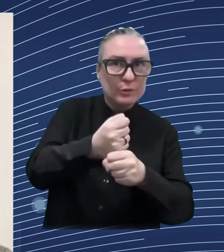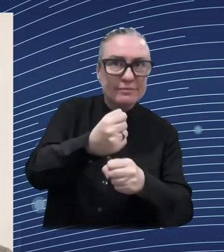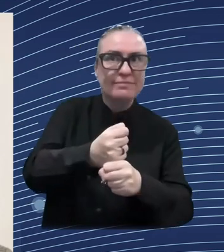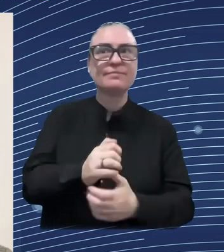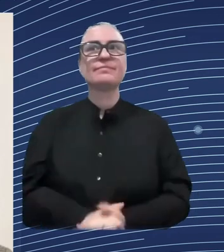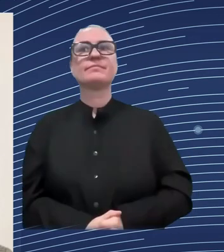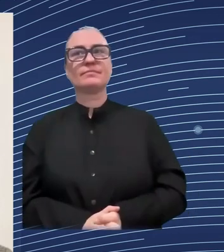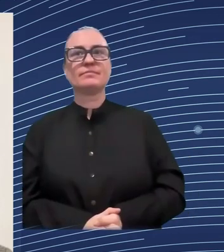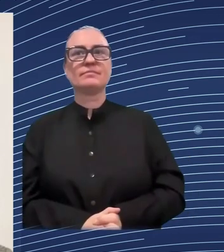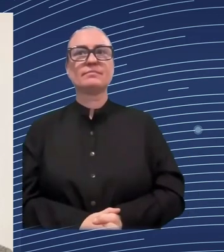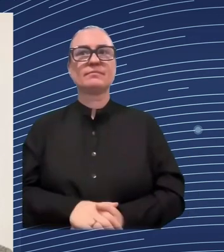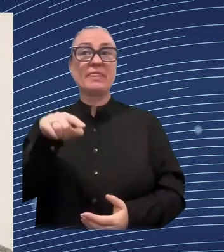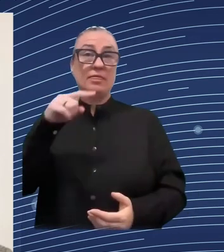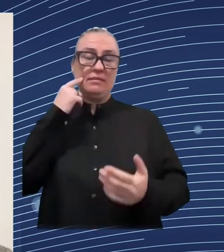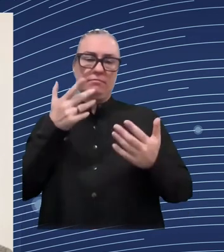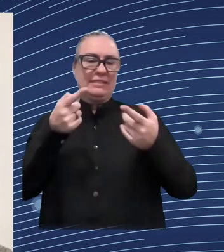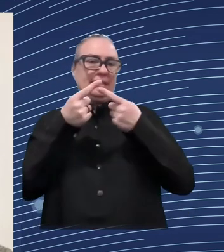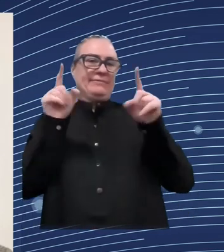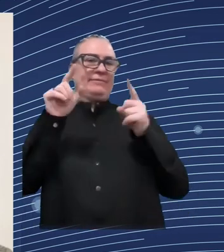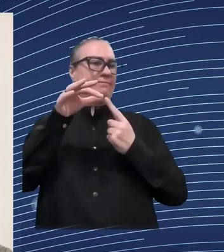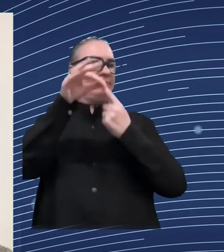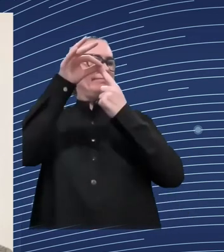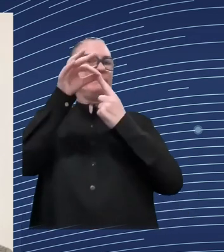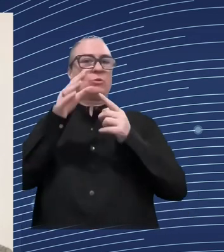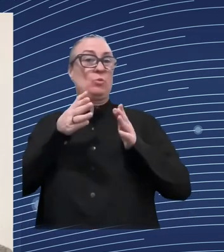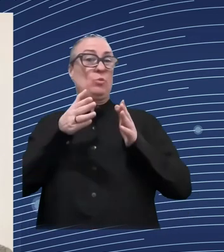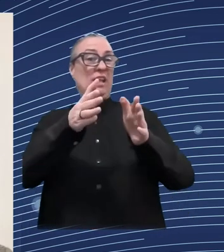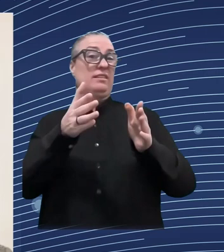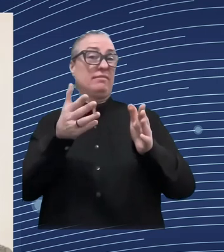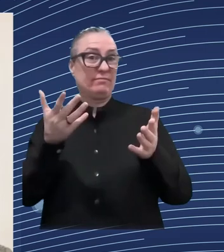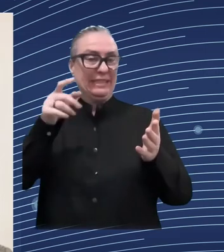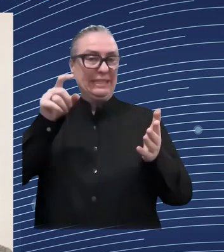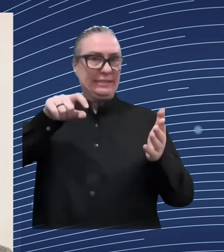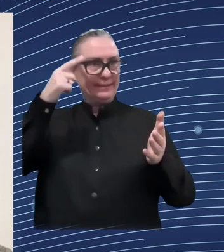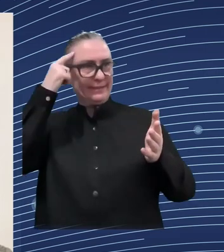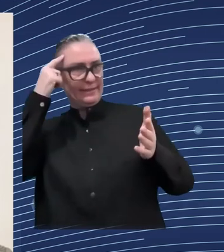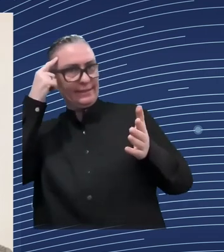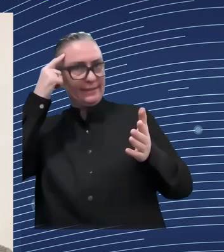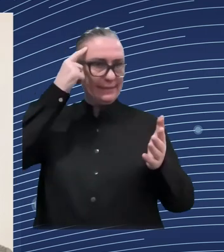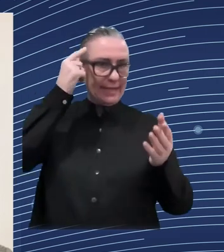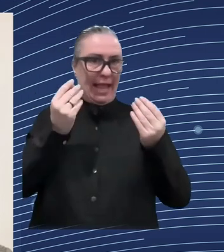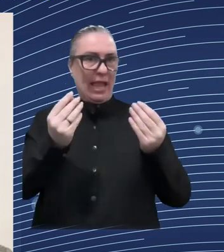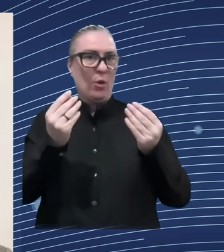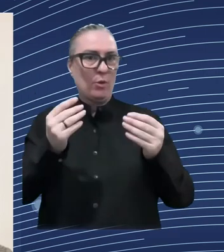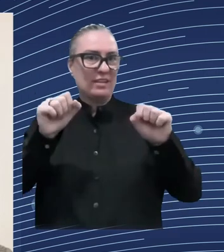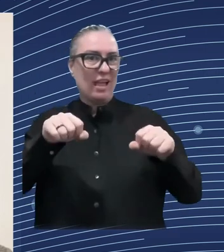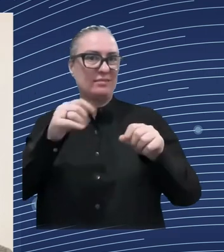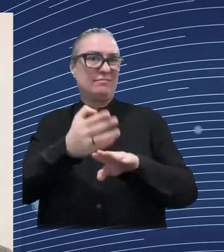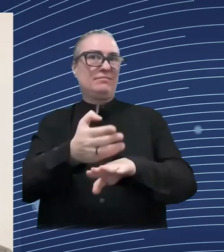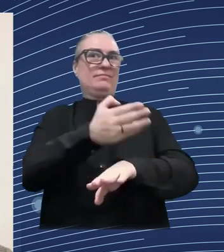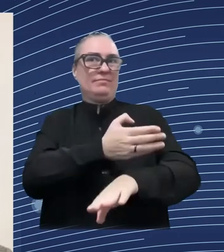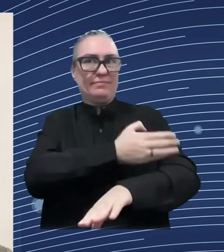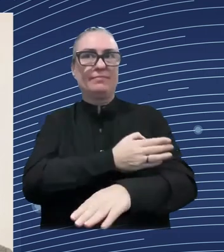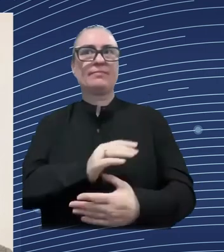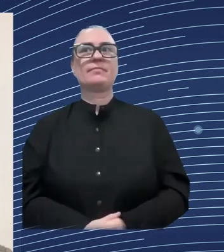reintegration programs for veterans or for people with um disabilities um and we will help them in terms of